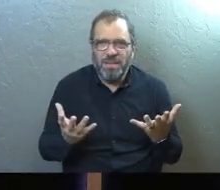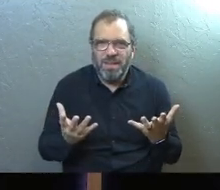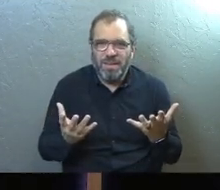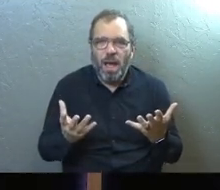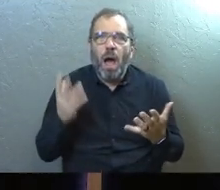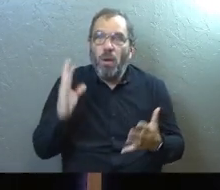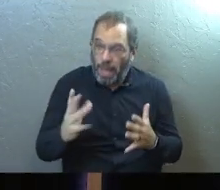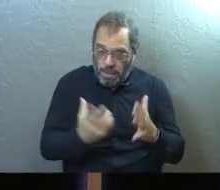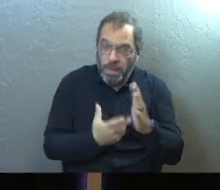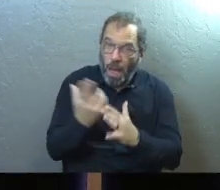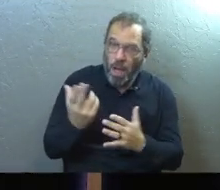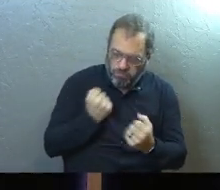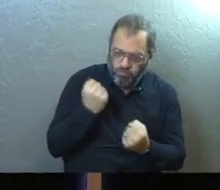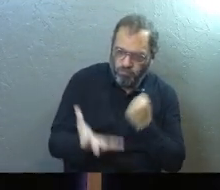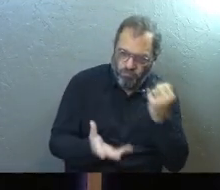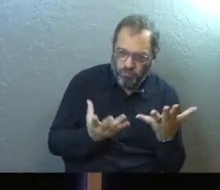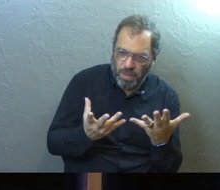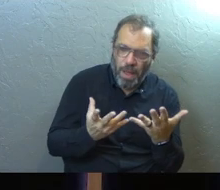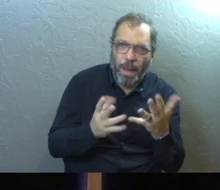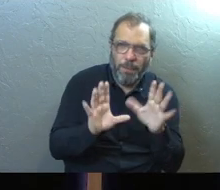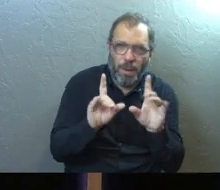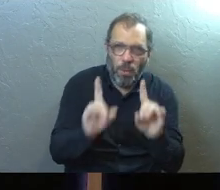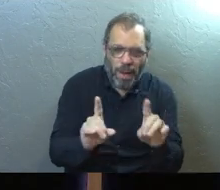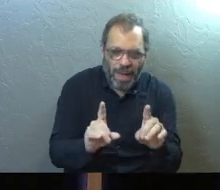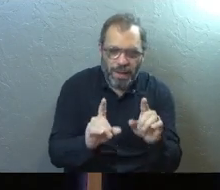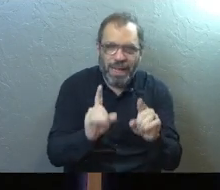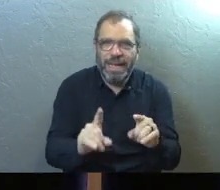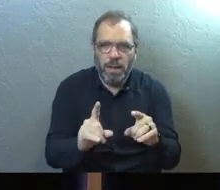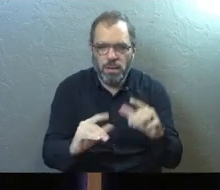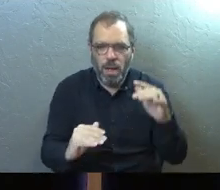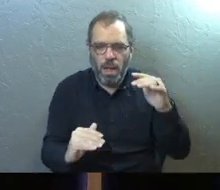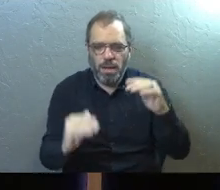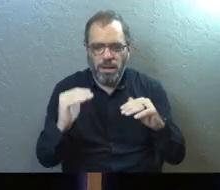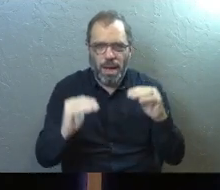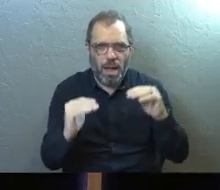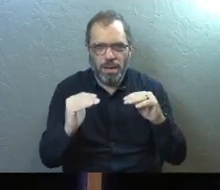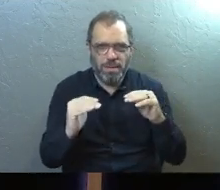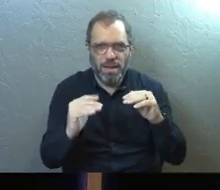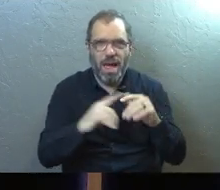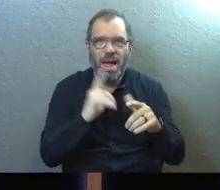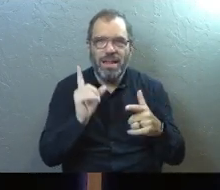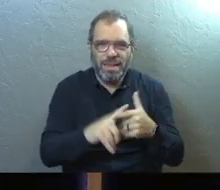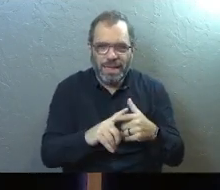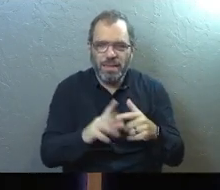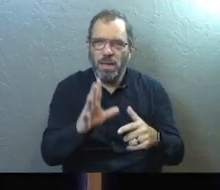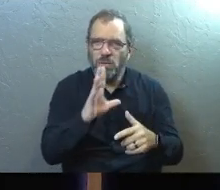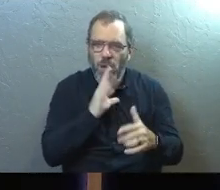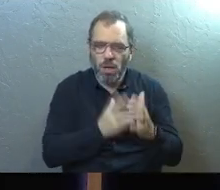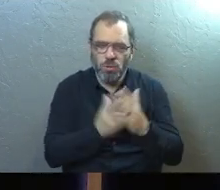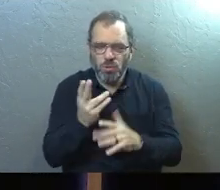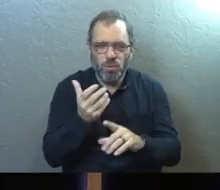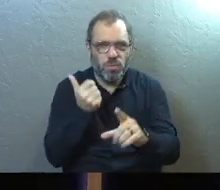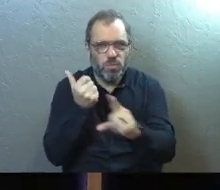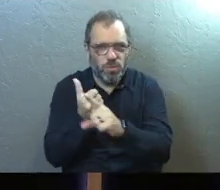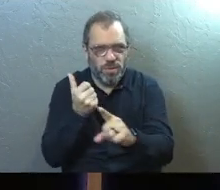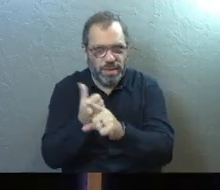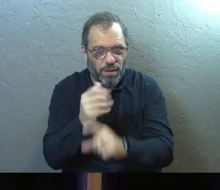So yeah, be honest, but here comes the other balance. Then speak truth to yourself